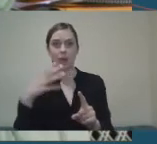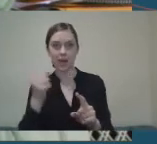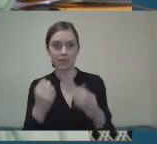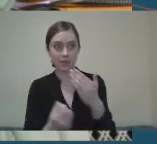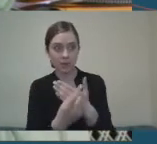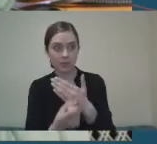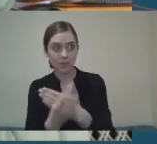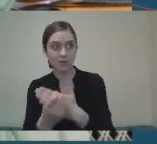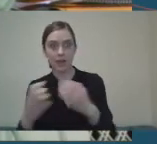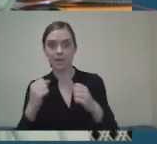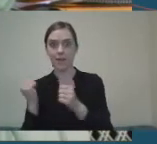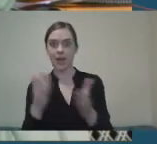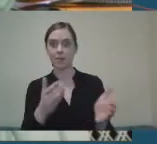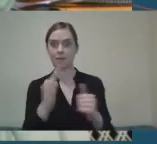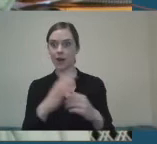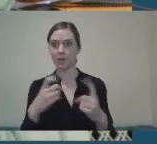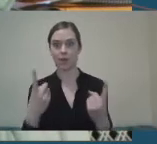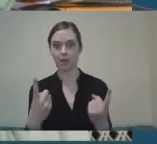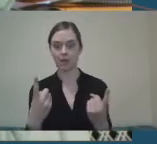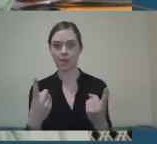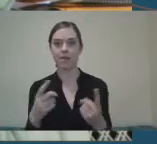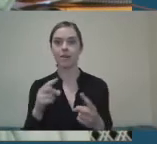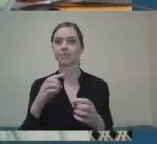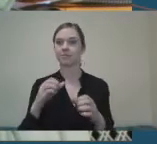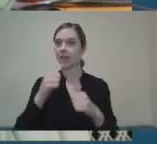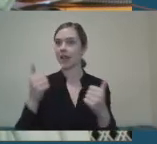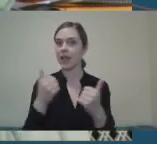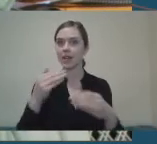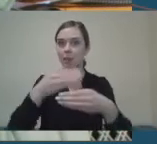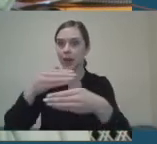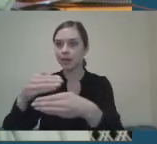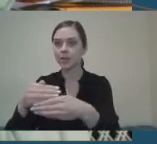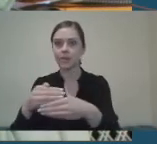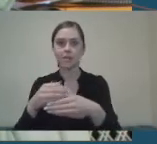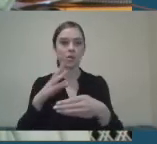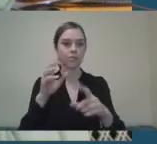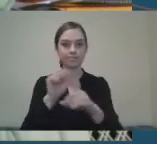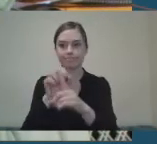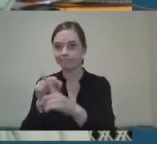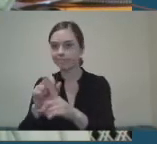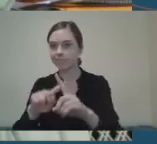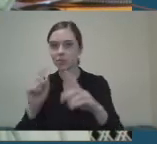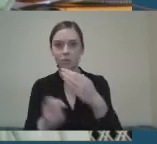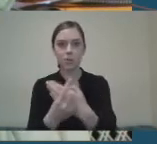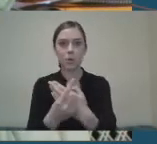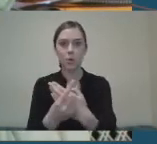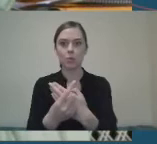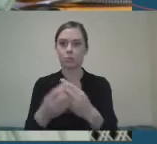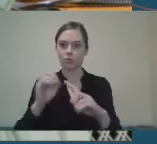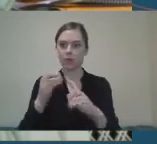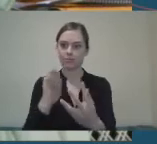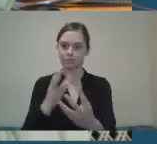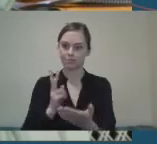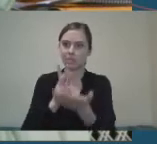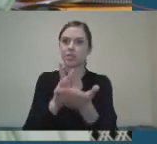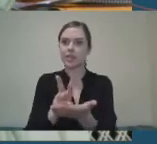available to people and that where barriers are identified or audited, that we intervene and provide the funding